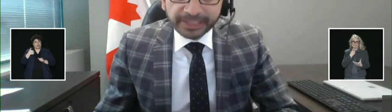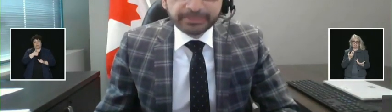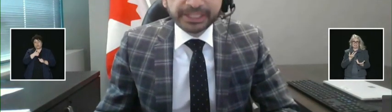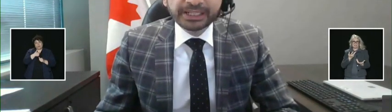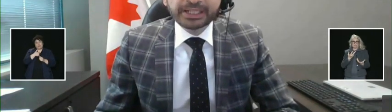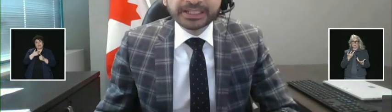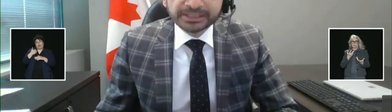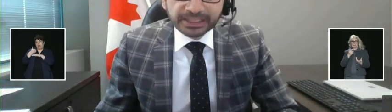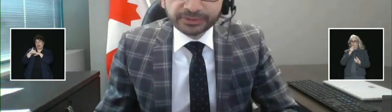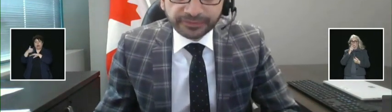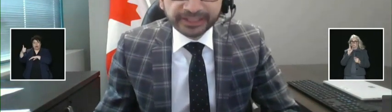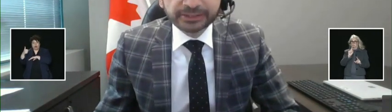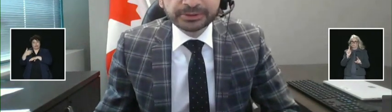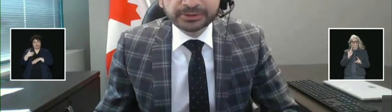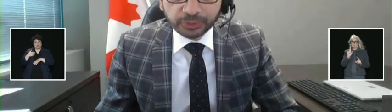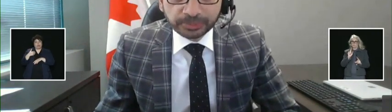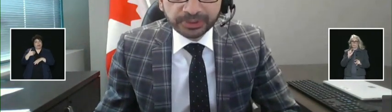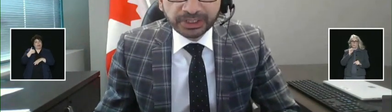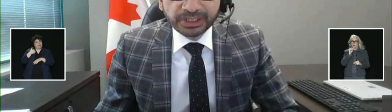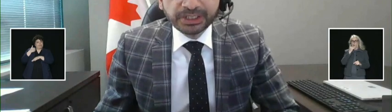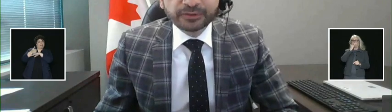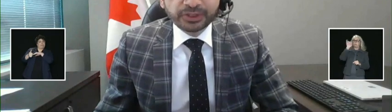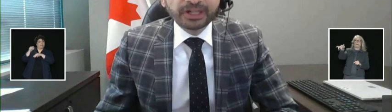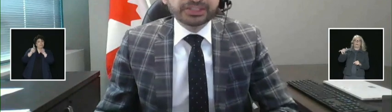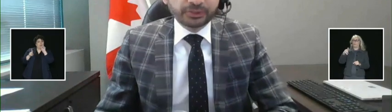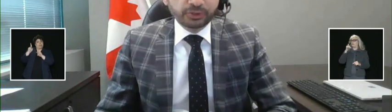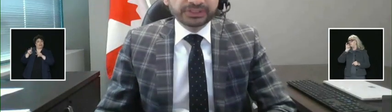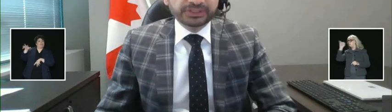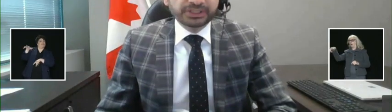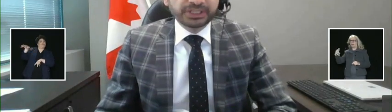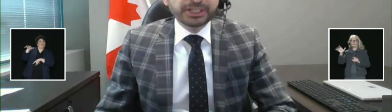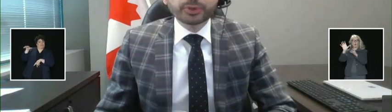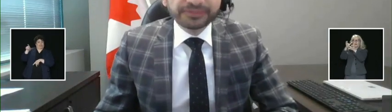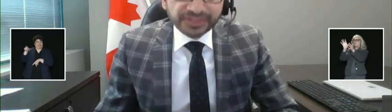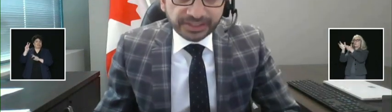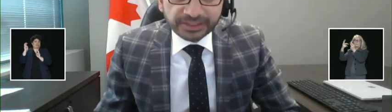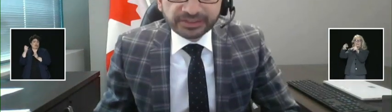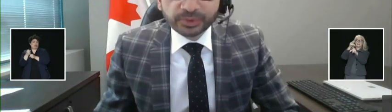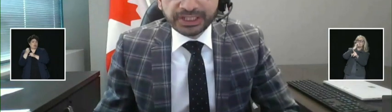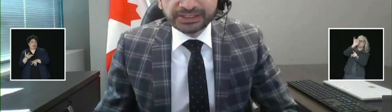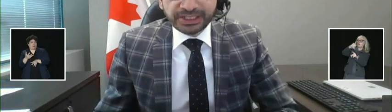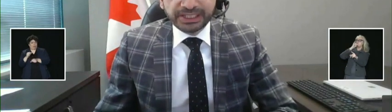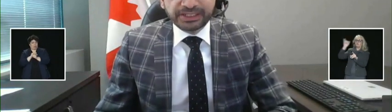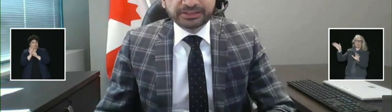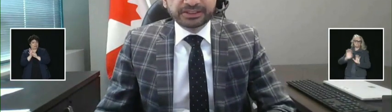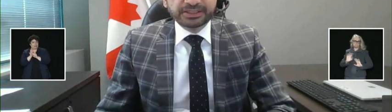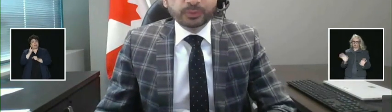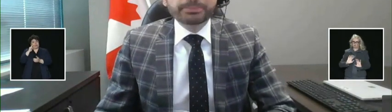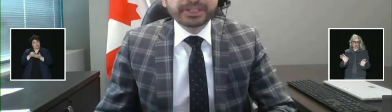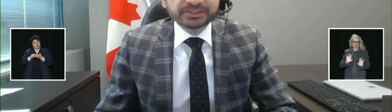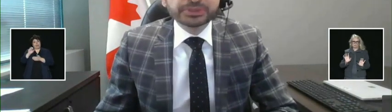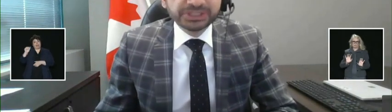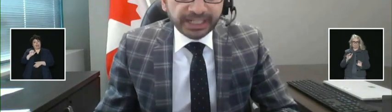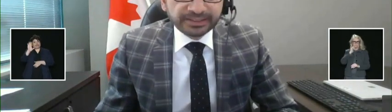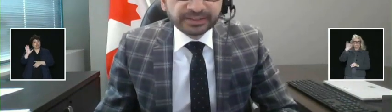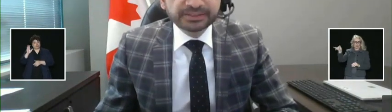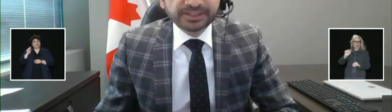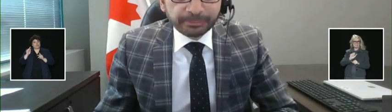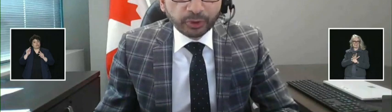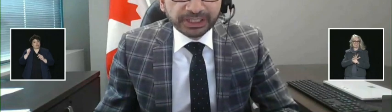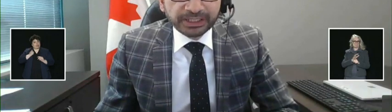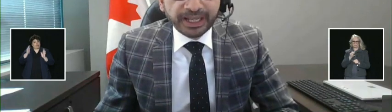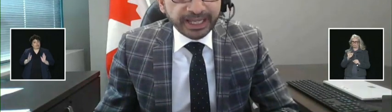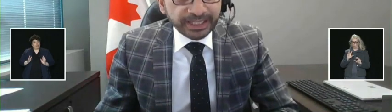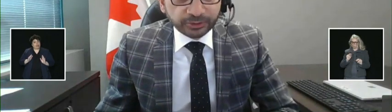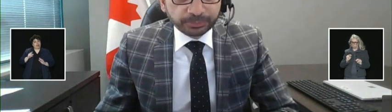trap of blaming an identifiable group for causing COVID. We've seen this with Asian Canadians. We must reject